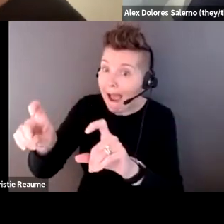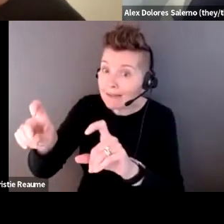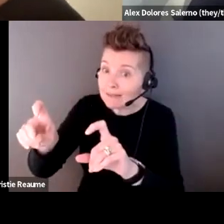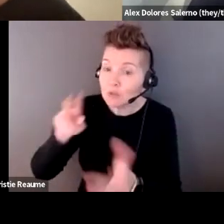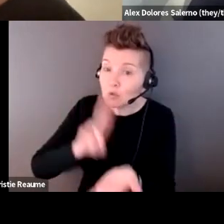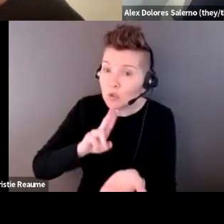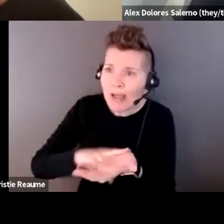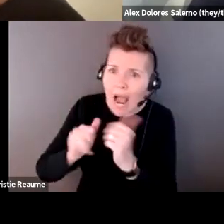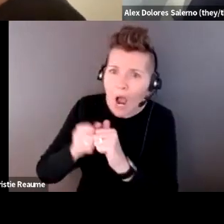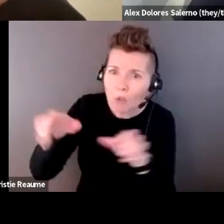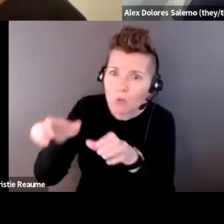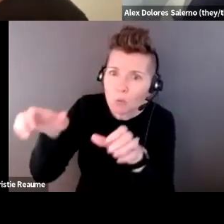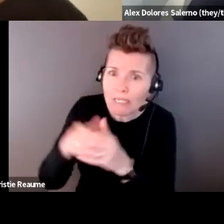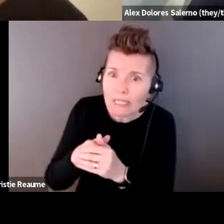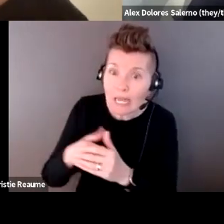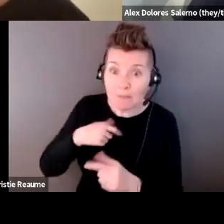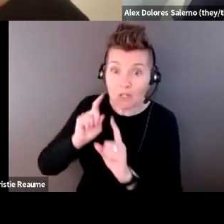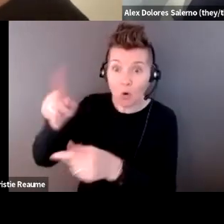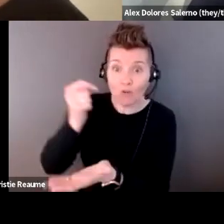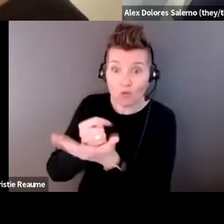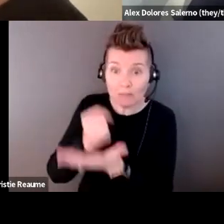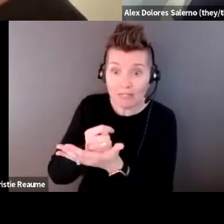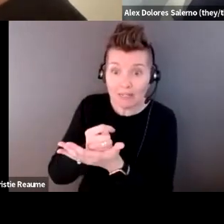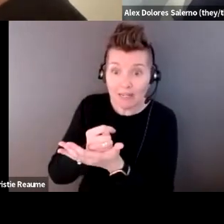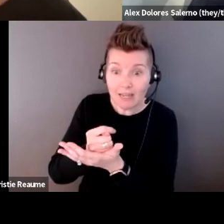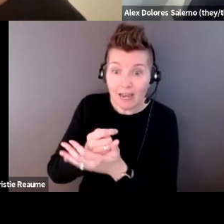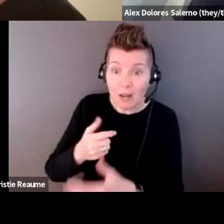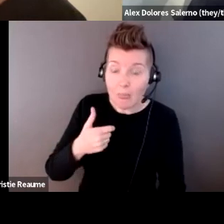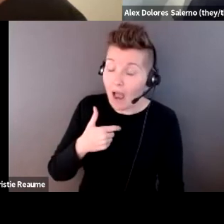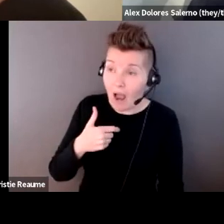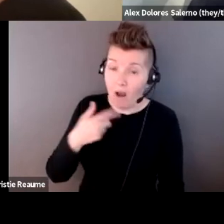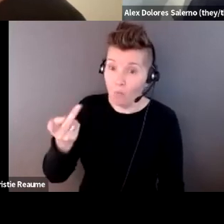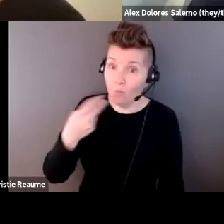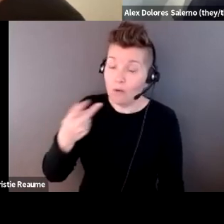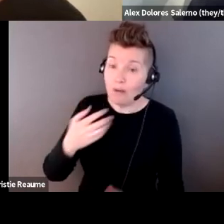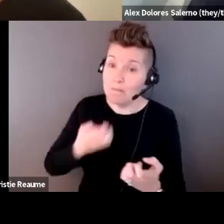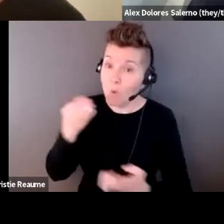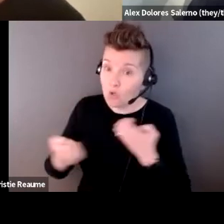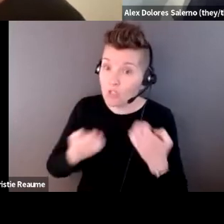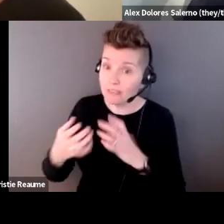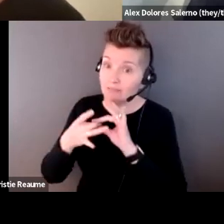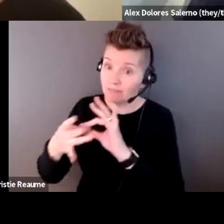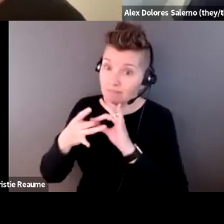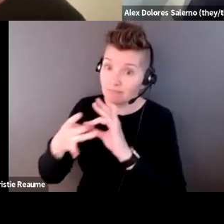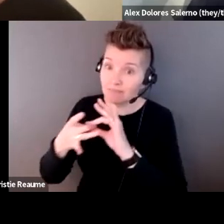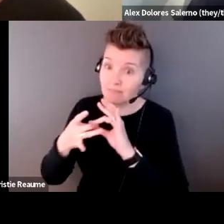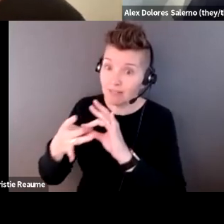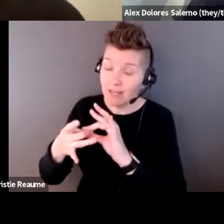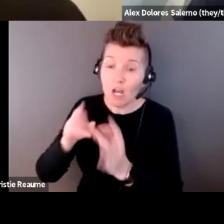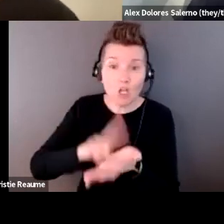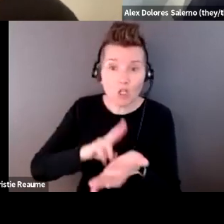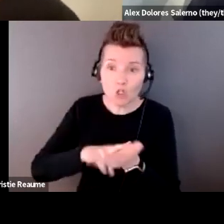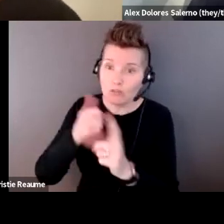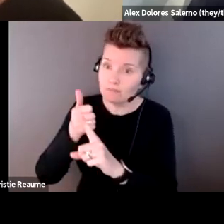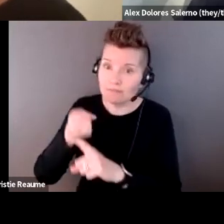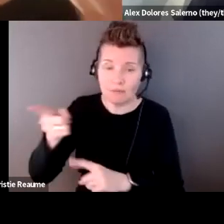for my treatments, it would be like also like pretty, pretty intense, like emotional time being with nurses who like were